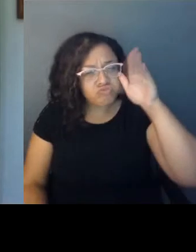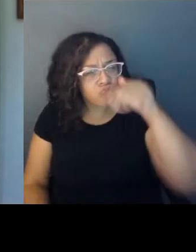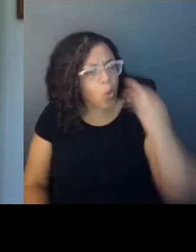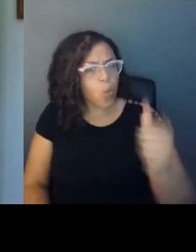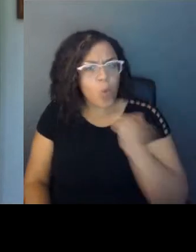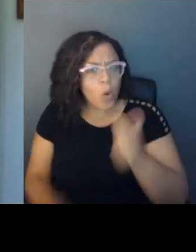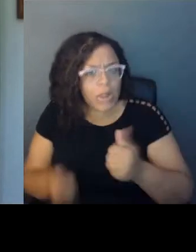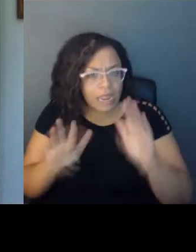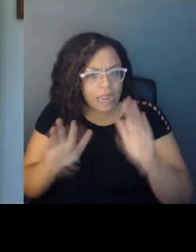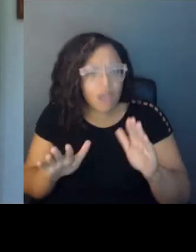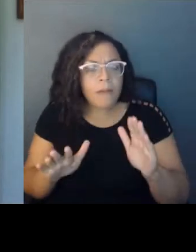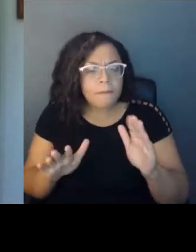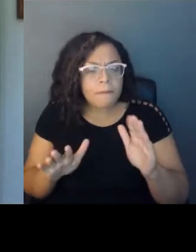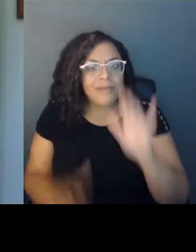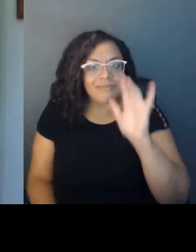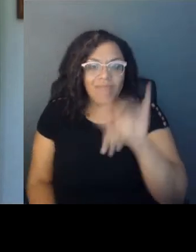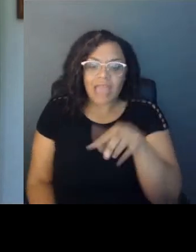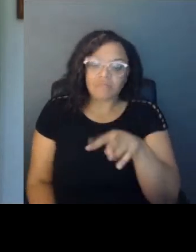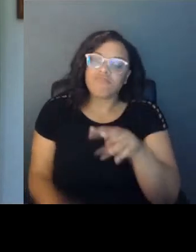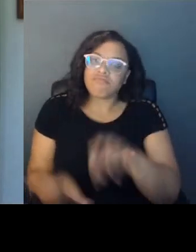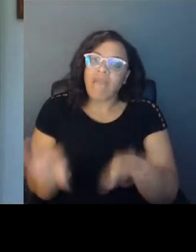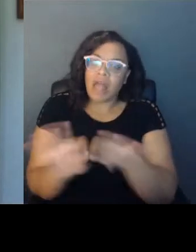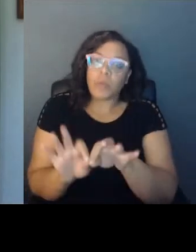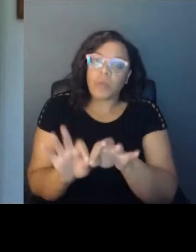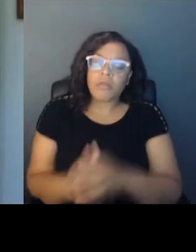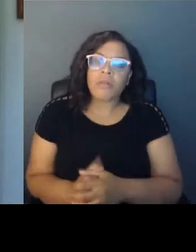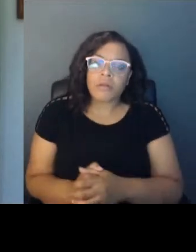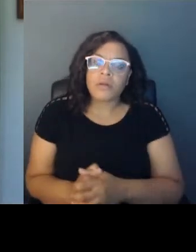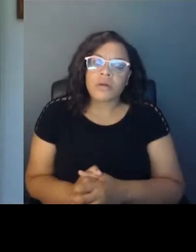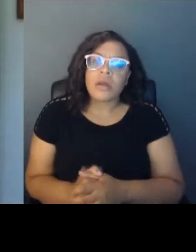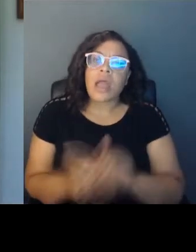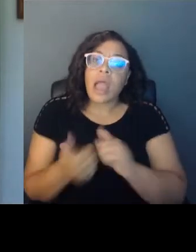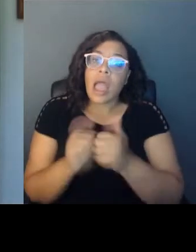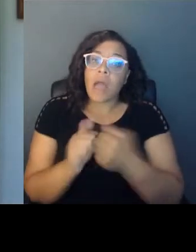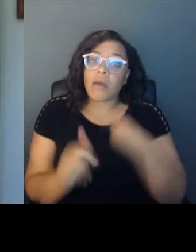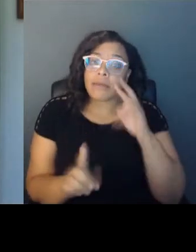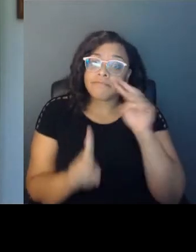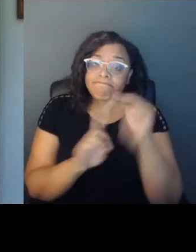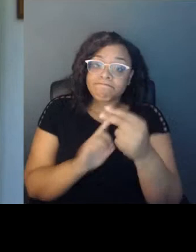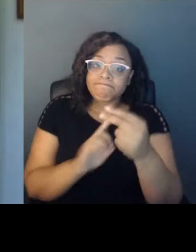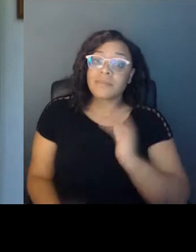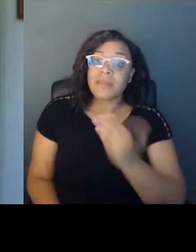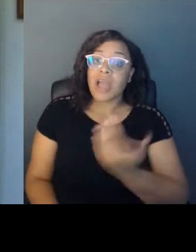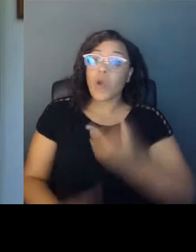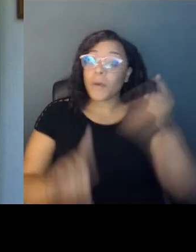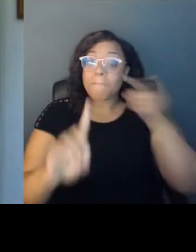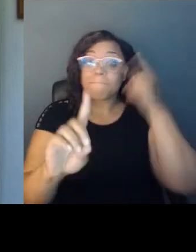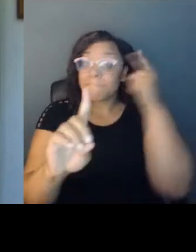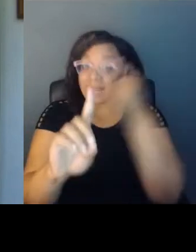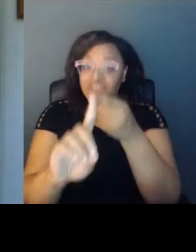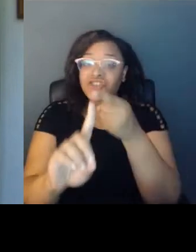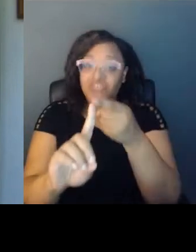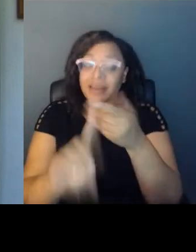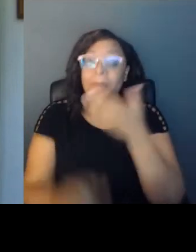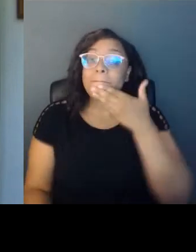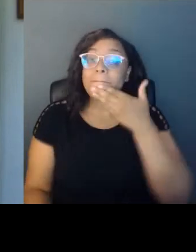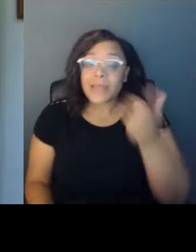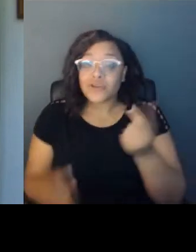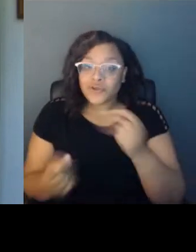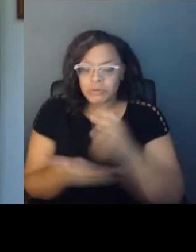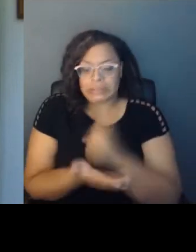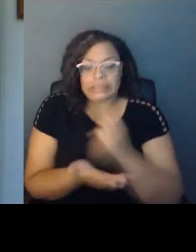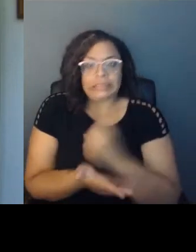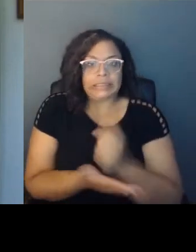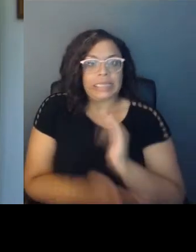And the way I look at it is our mission, our charge is to do as much as we can in the time that we have to